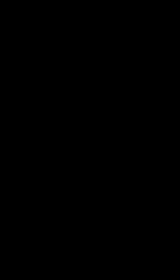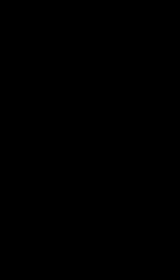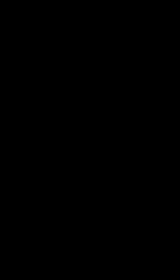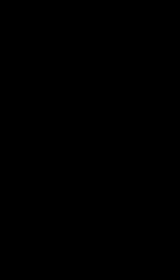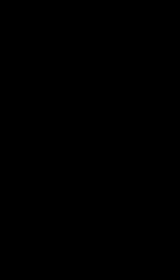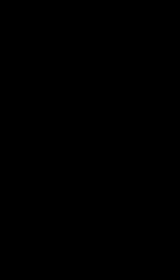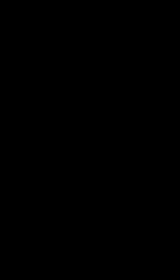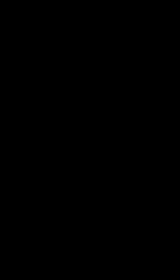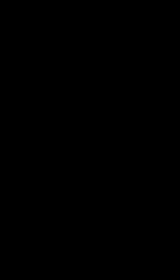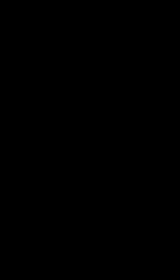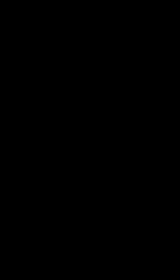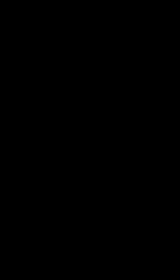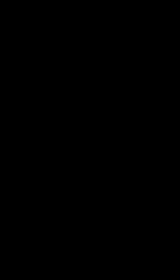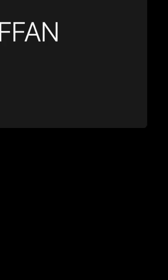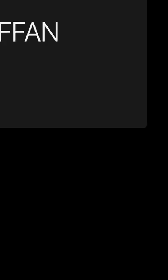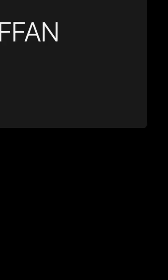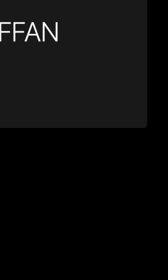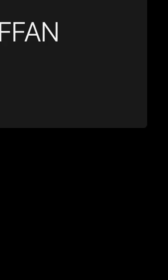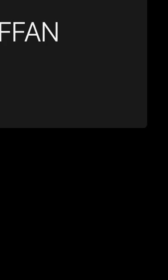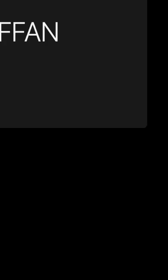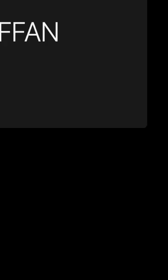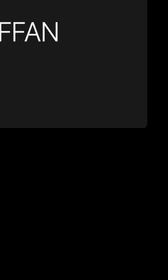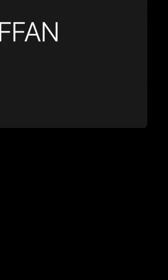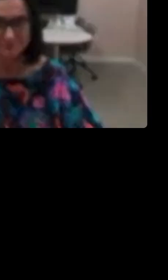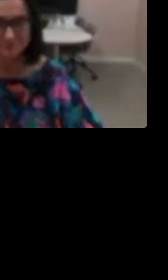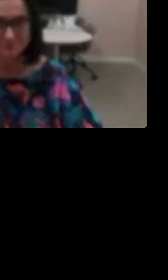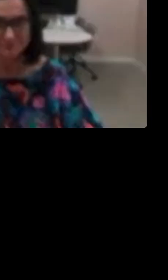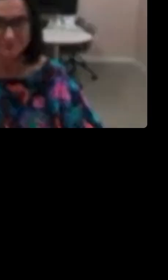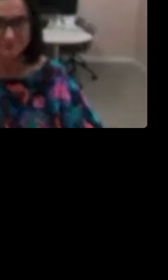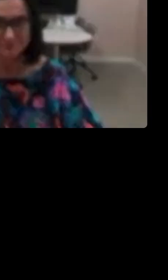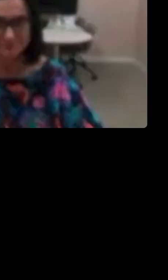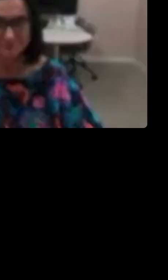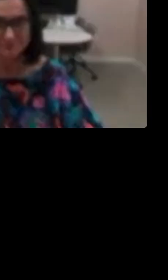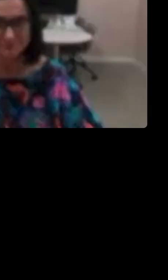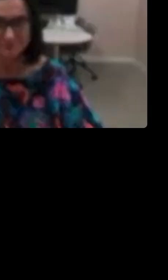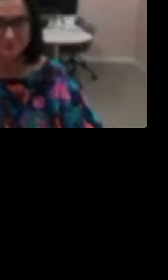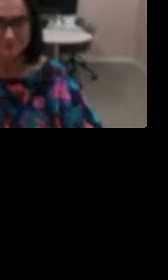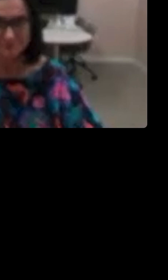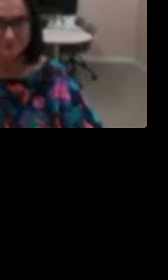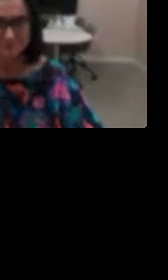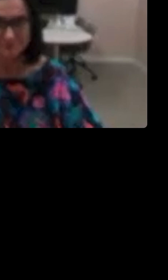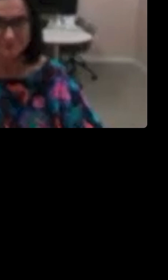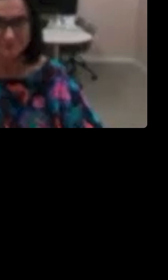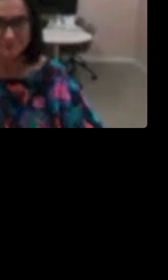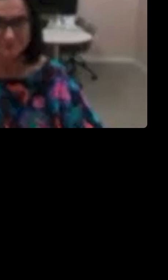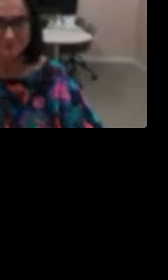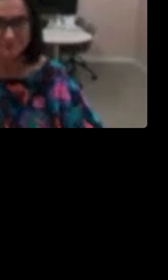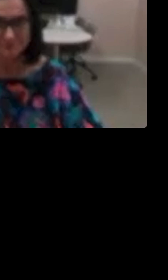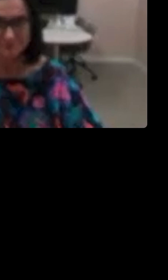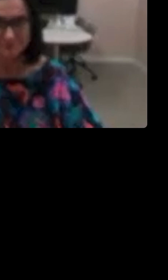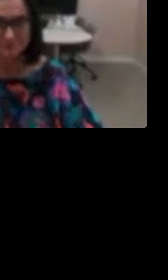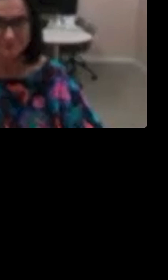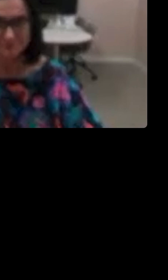legislation right. Further information is available on the Aged Care Engagement Hub.